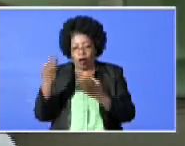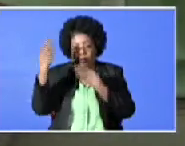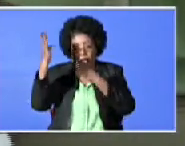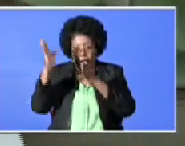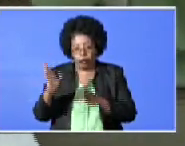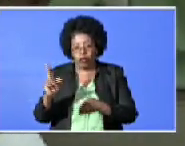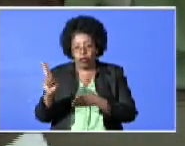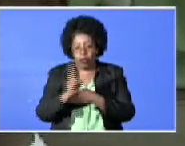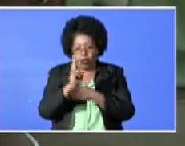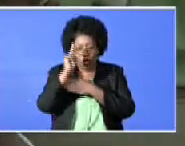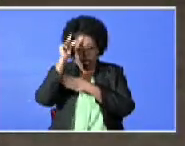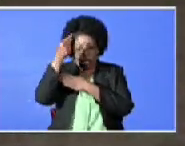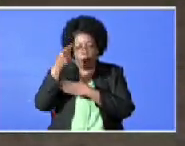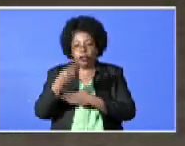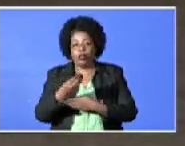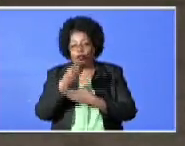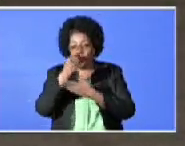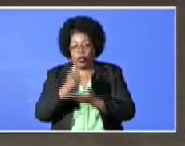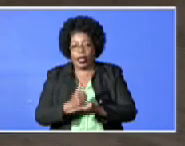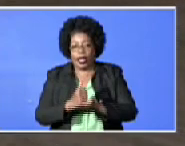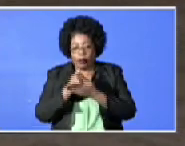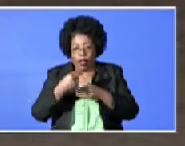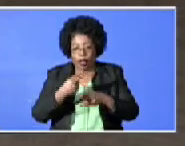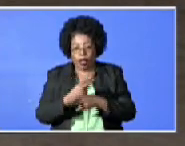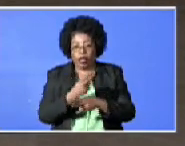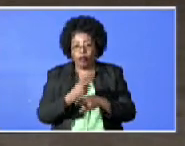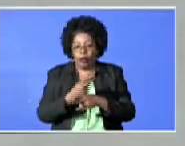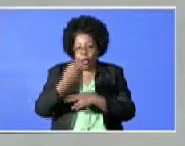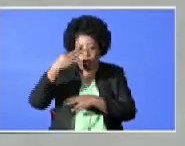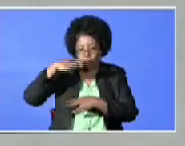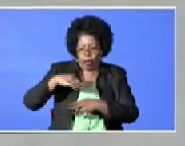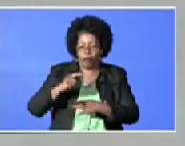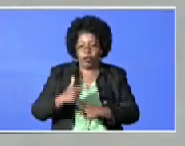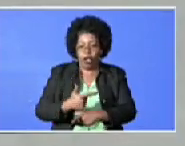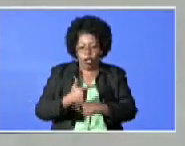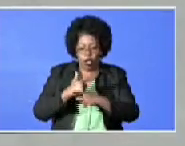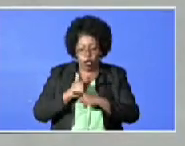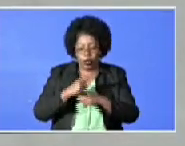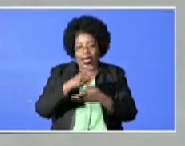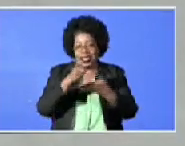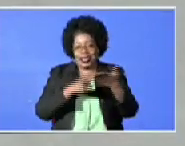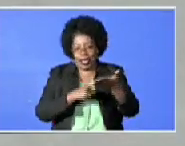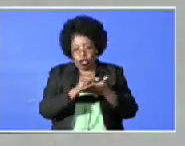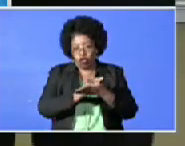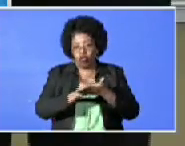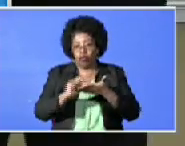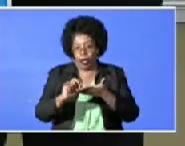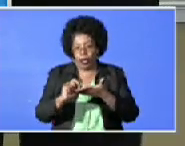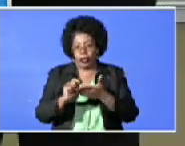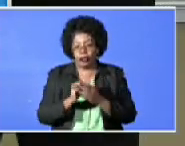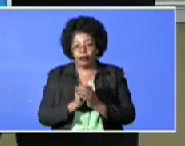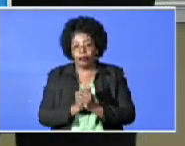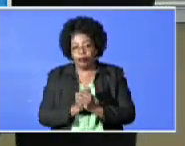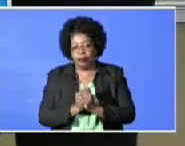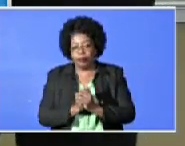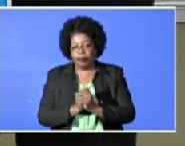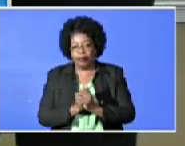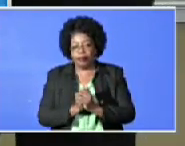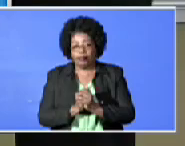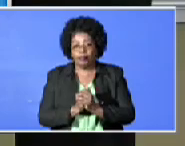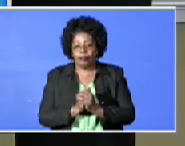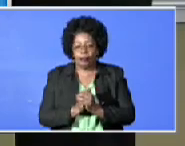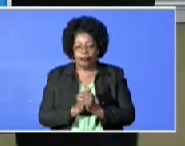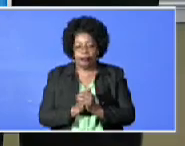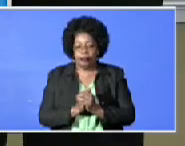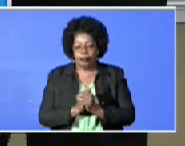need to utilize government's food assistance, unemployment benefits, loans and tax credits and deferrals initiatives. To find ways to stimulate our